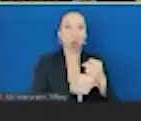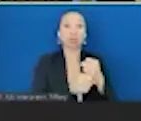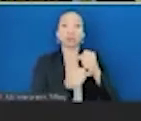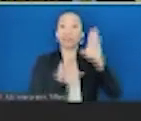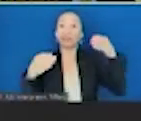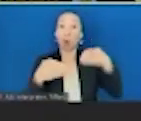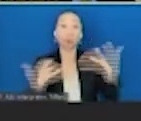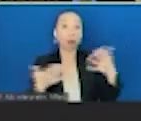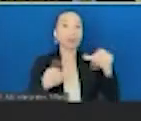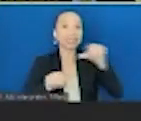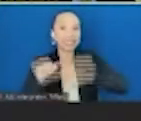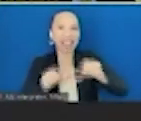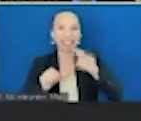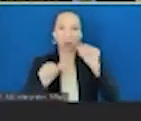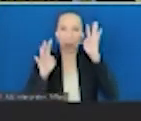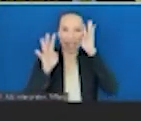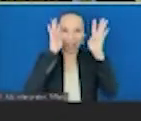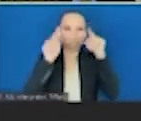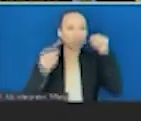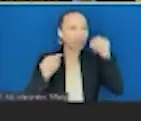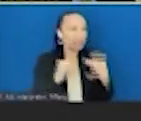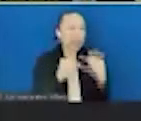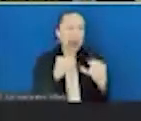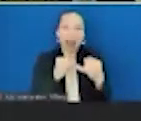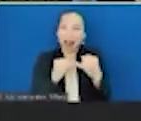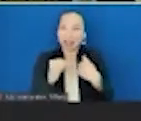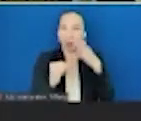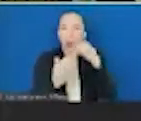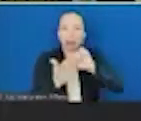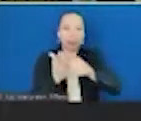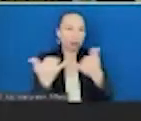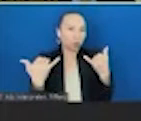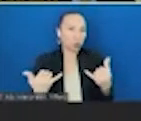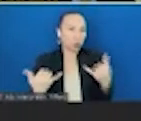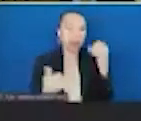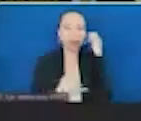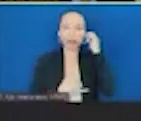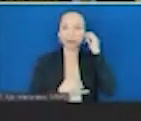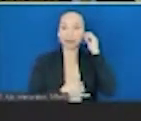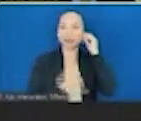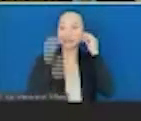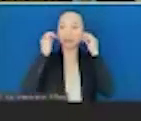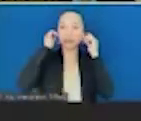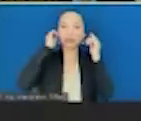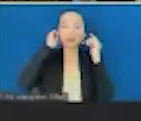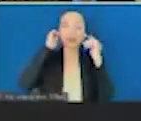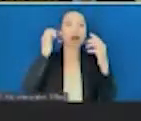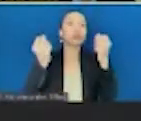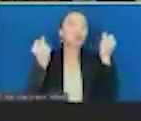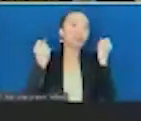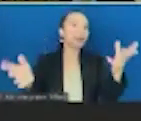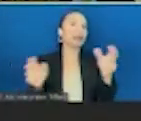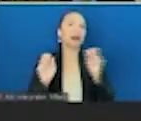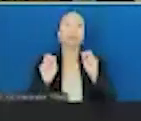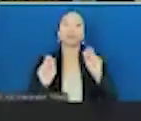push science and innovation. And this is the third and last area I'm going to cover. There are so many opportunities for more science and things we can do